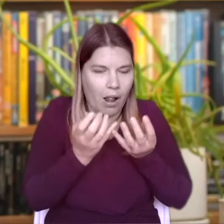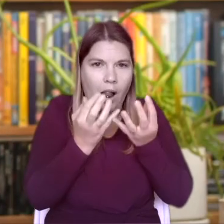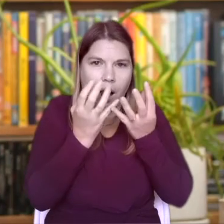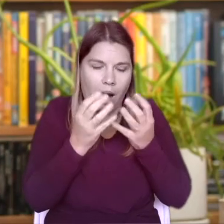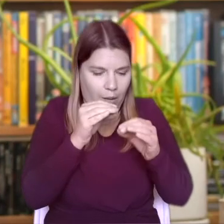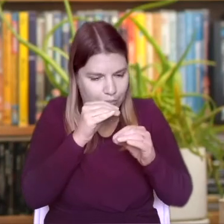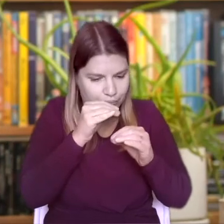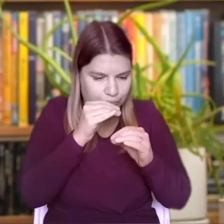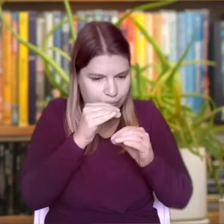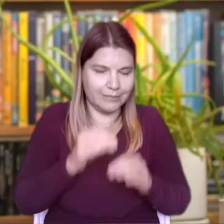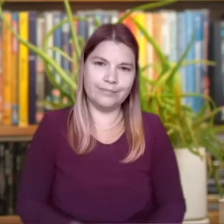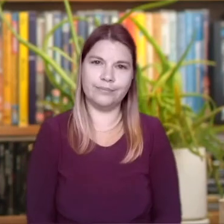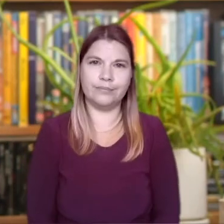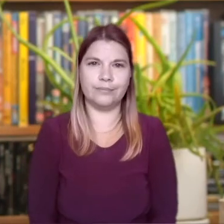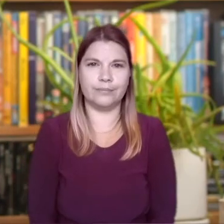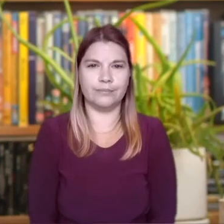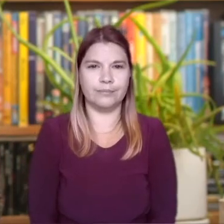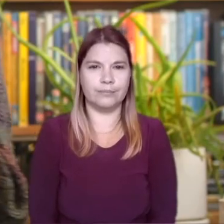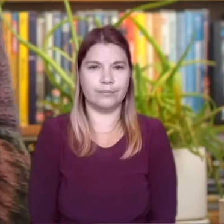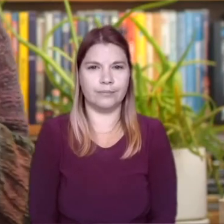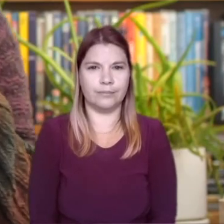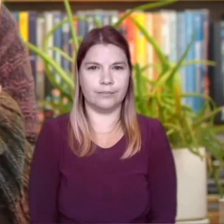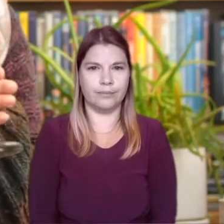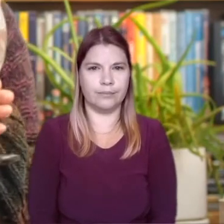I blow bubbles into a glass with a straw